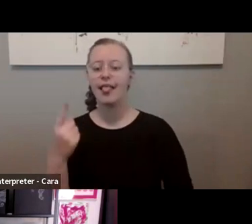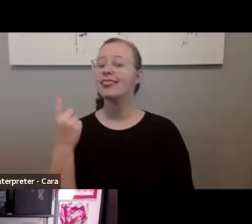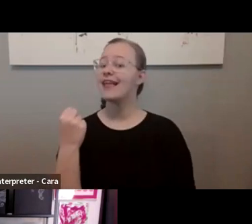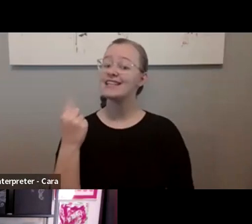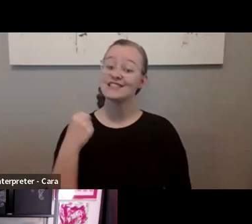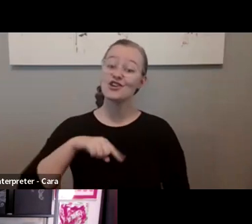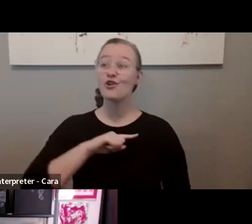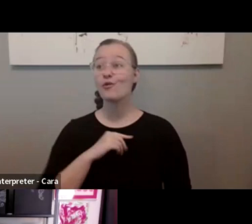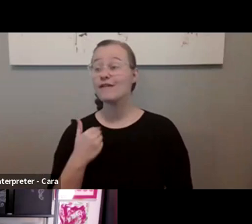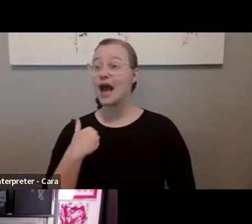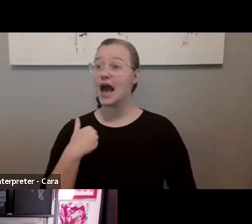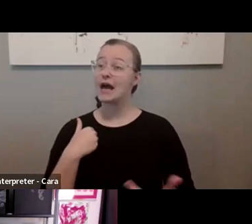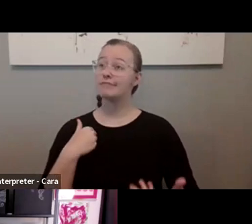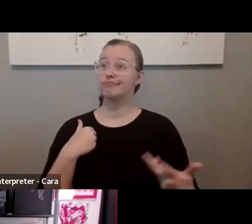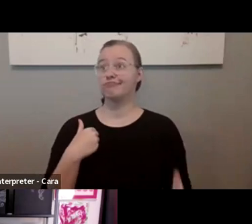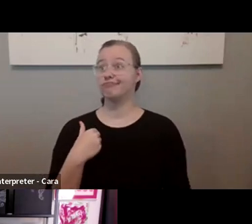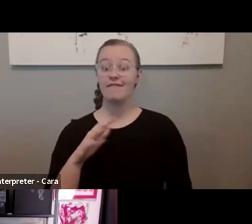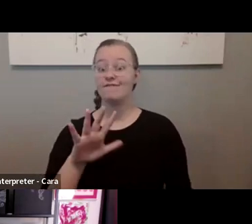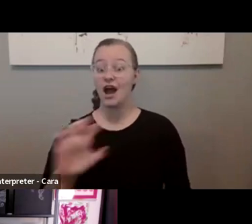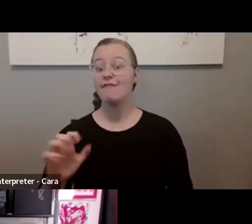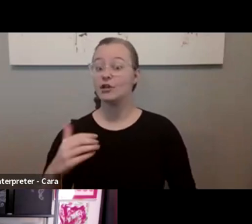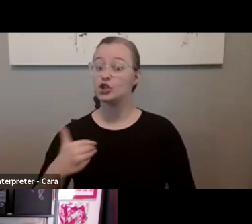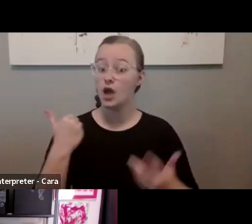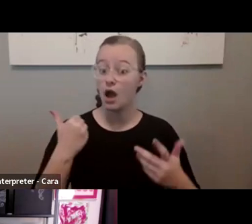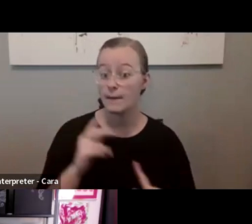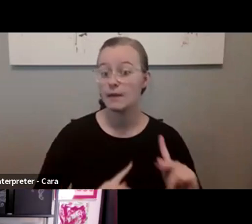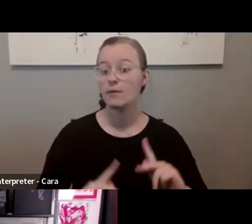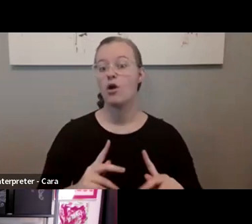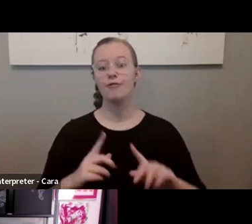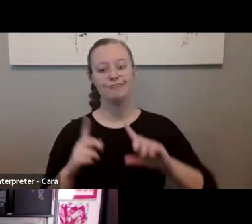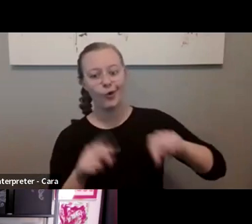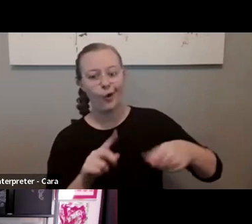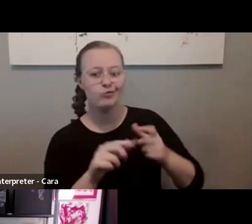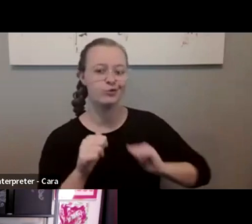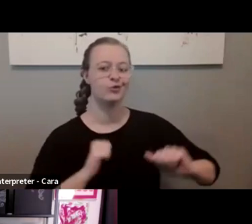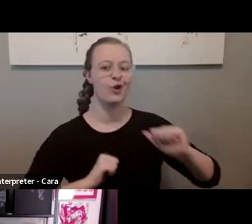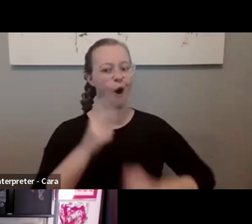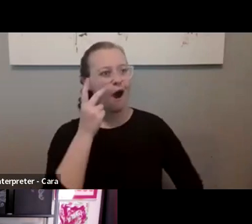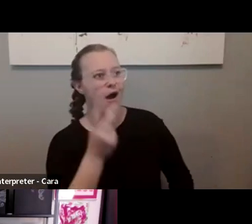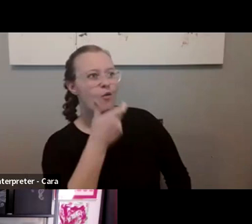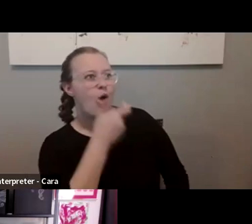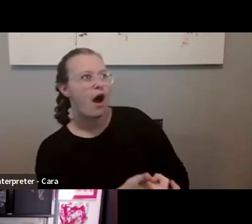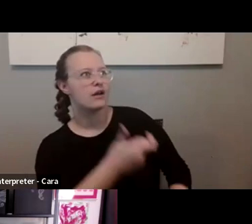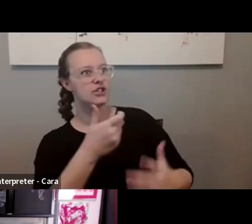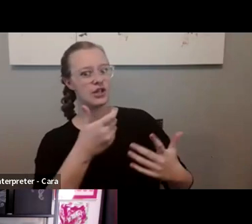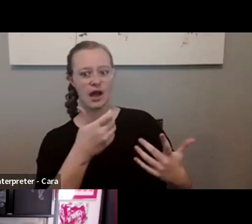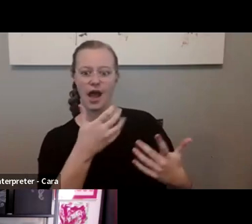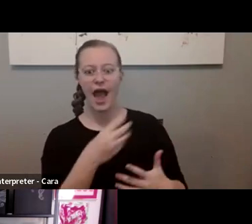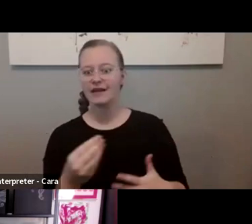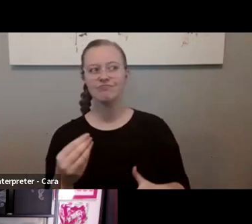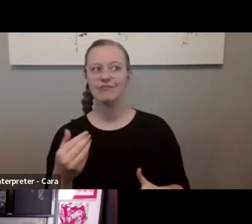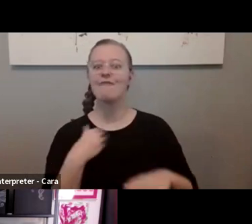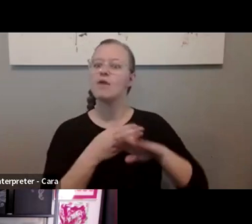had, you know, 500 young people come see a show at our theater and get a post show like